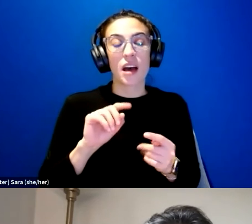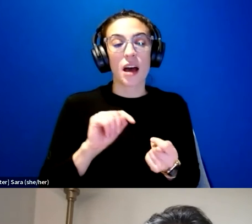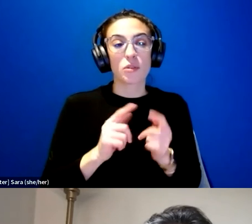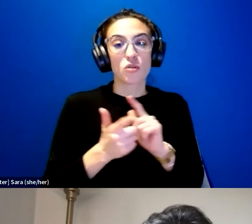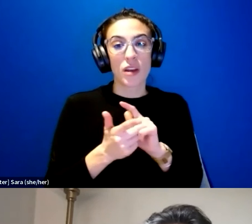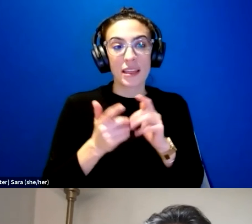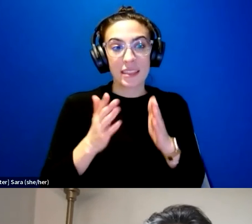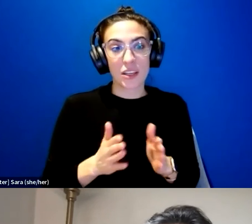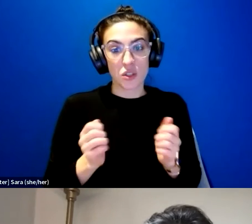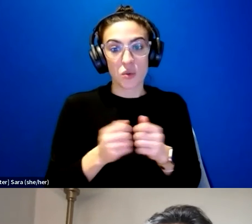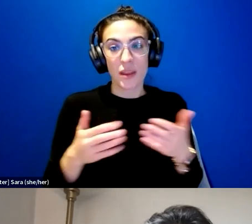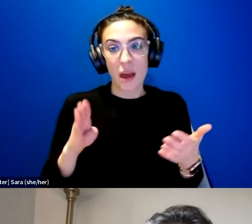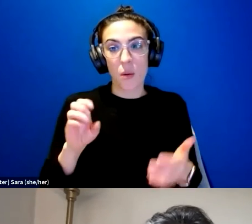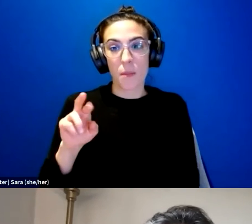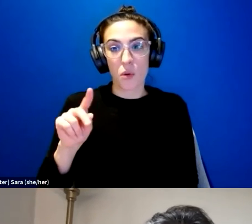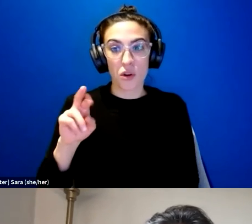appropriate for this presentation.